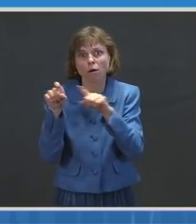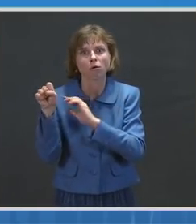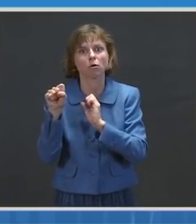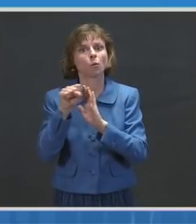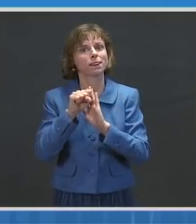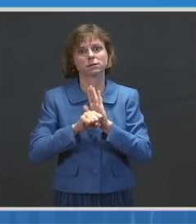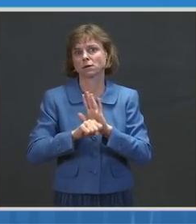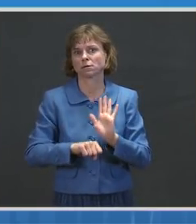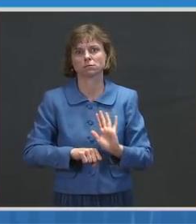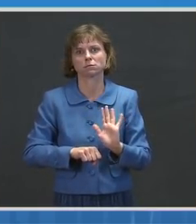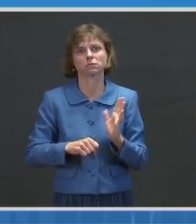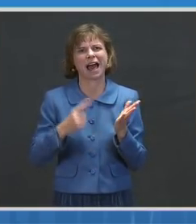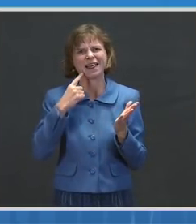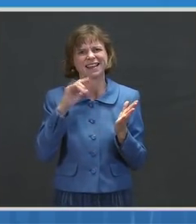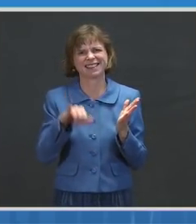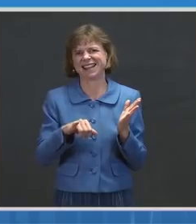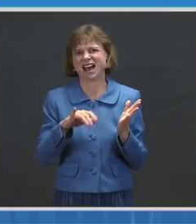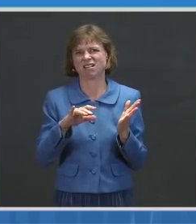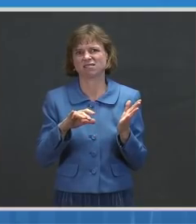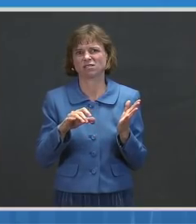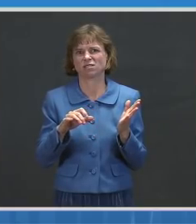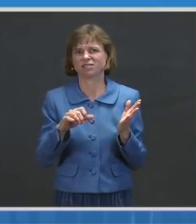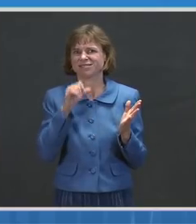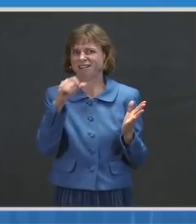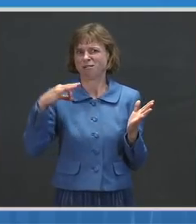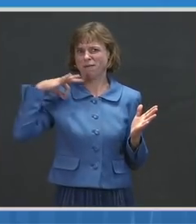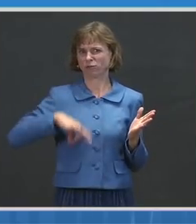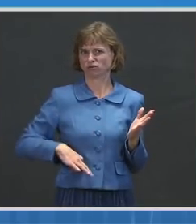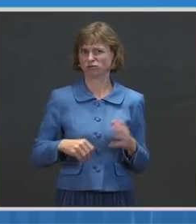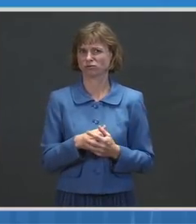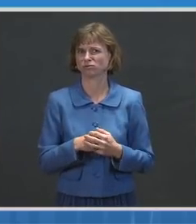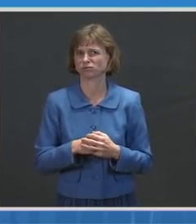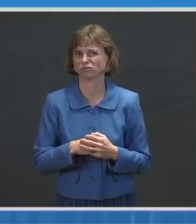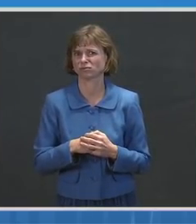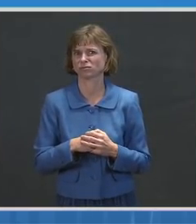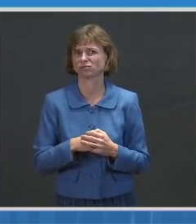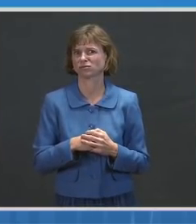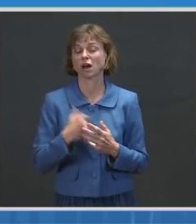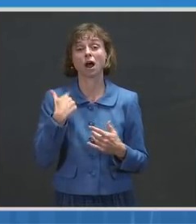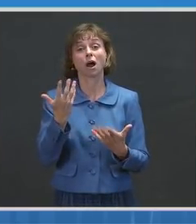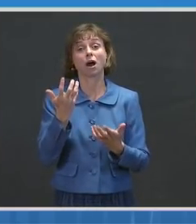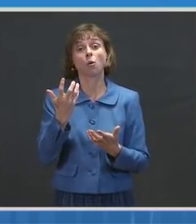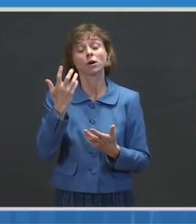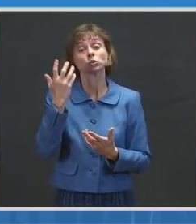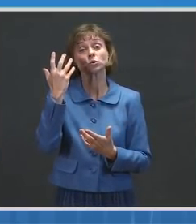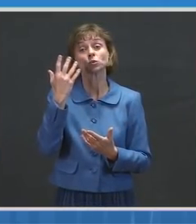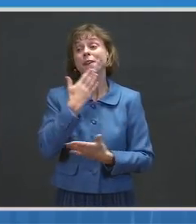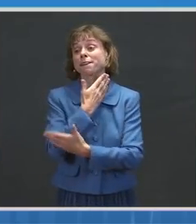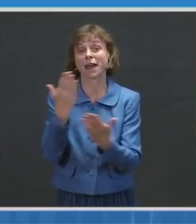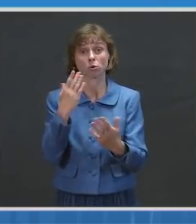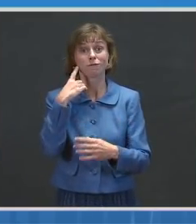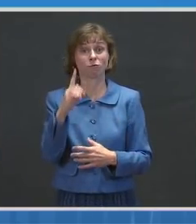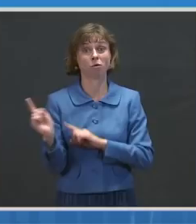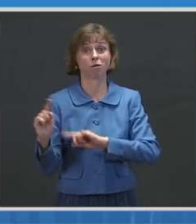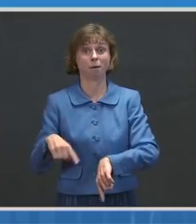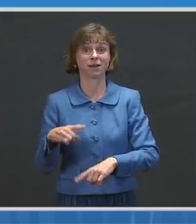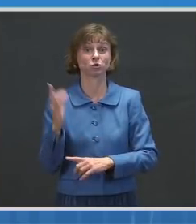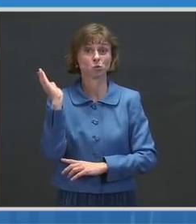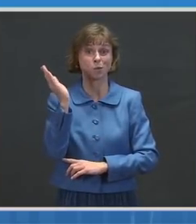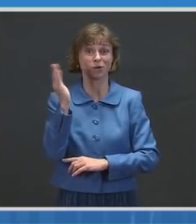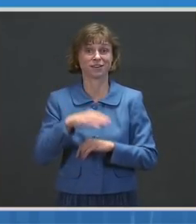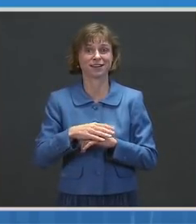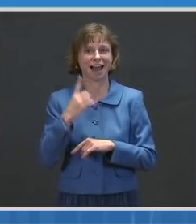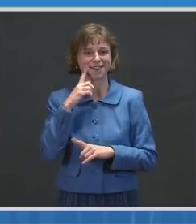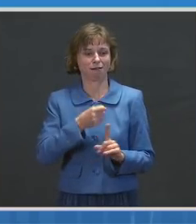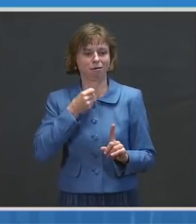because I think that might be counterproductive. I want to thank you for all for attending our briefing. I think we hit the